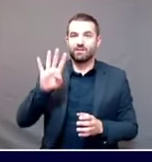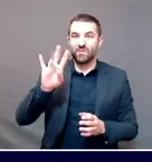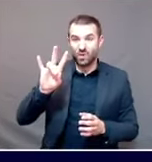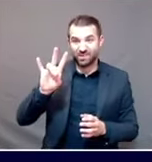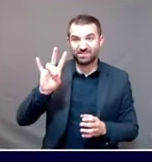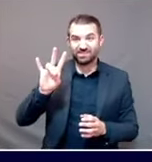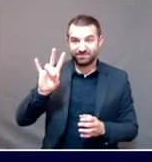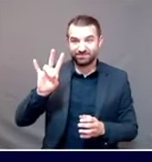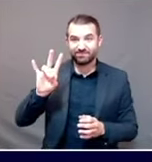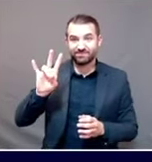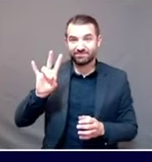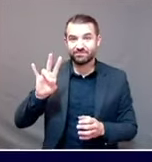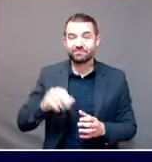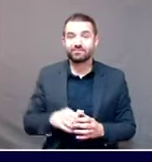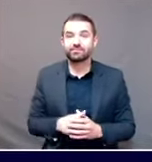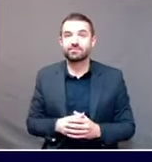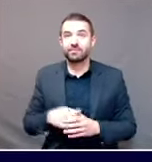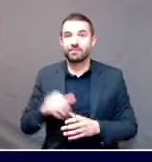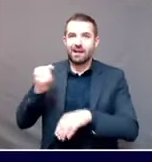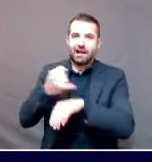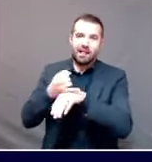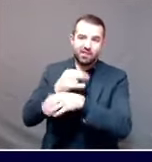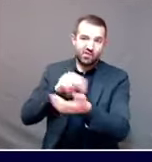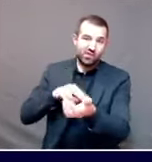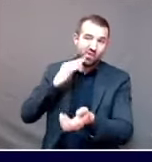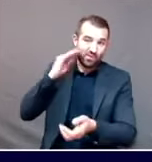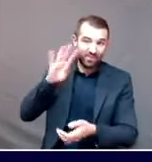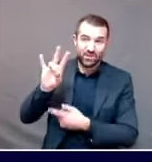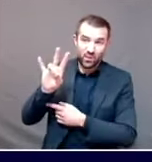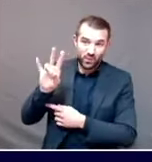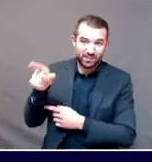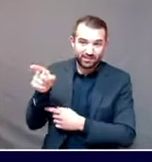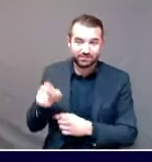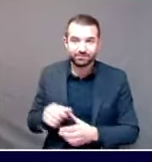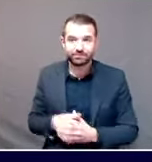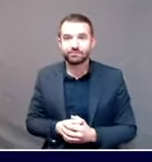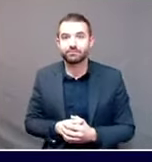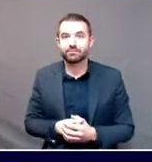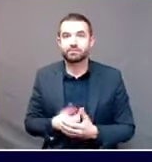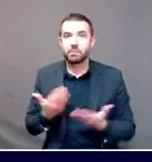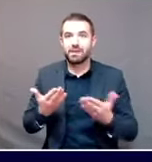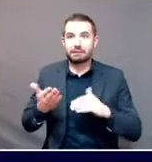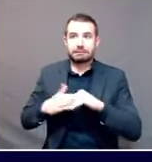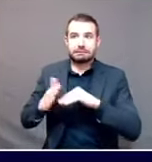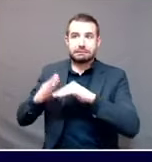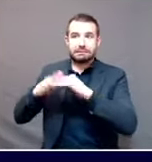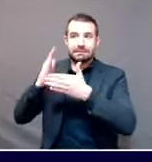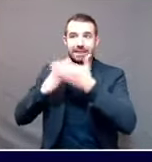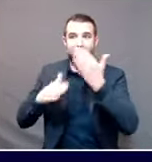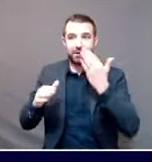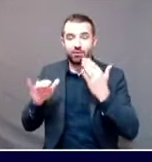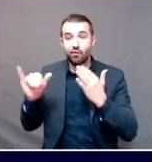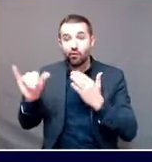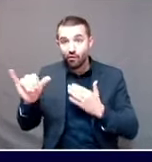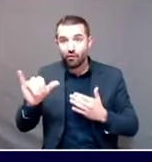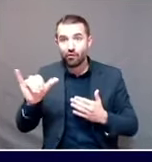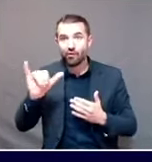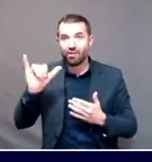at Iowa Nursing Home. That number may have increased even since this morning. And sadly, there we are aware of three deaths.